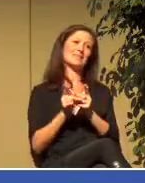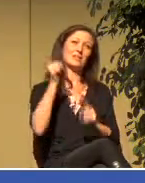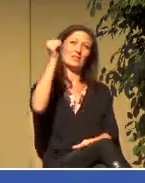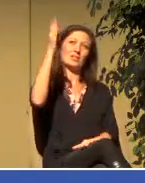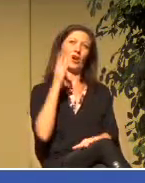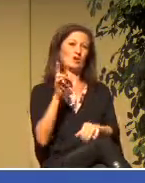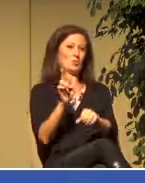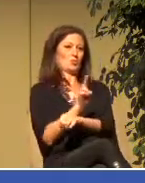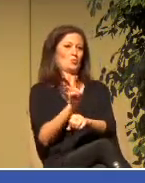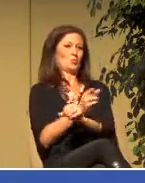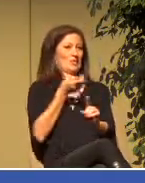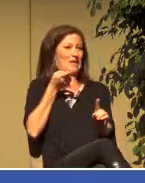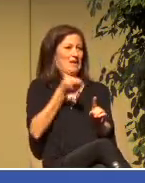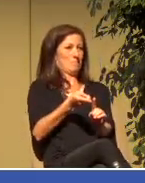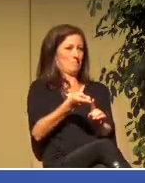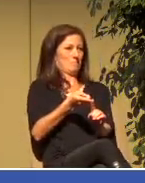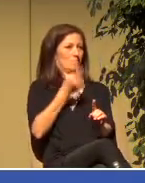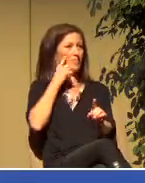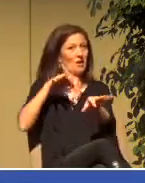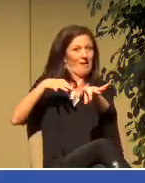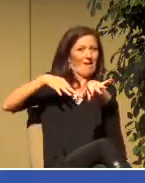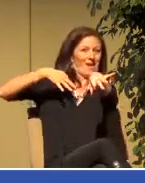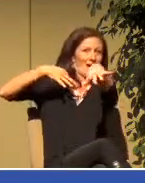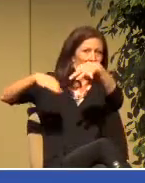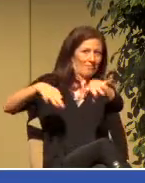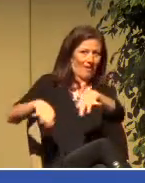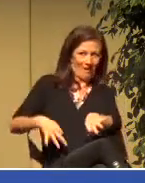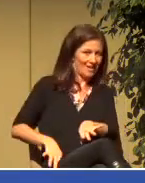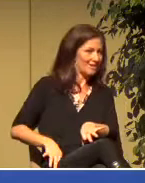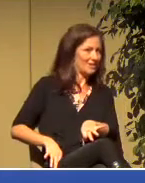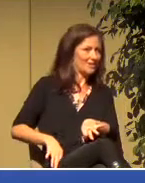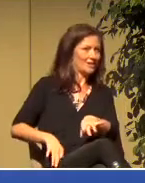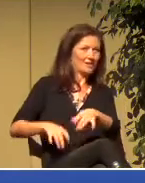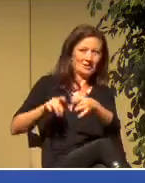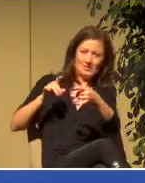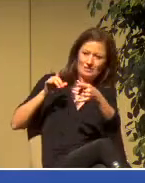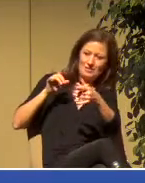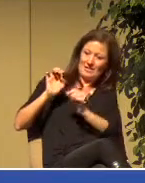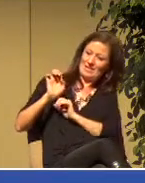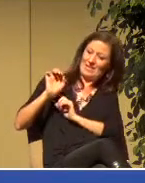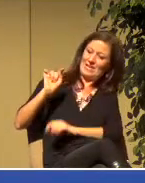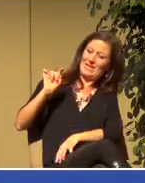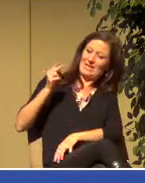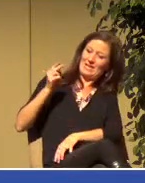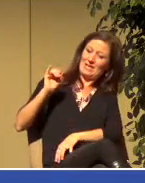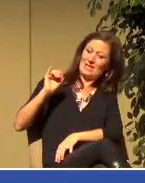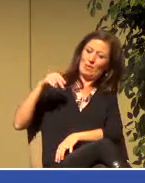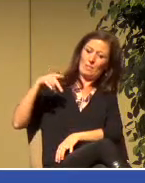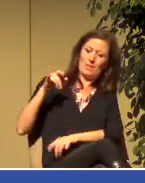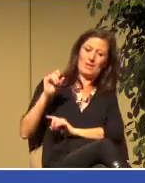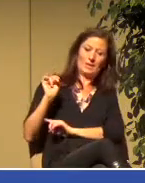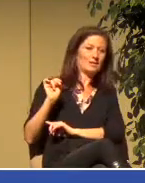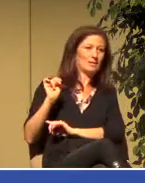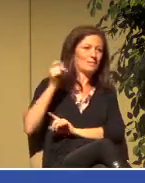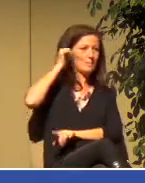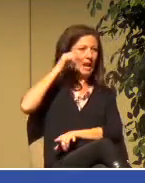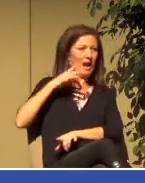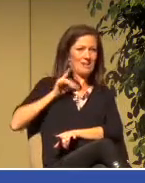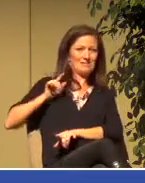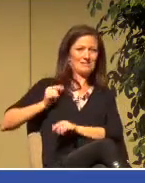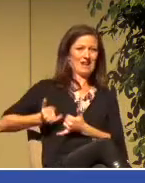able to use him to bring this Ethiopian official to Christ.